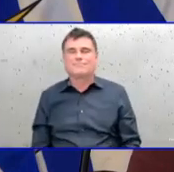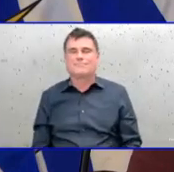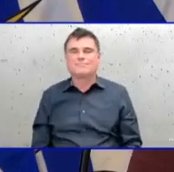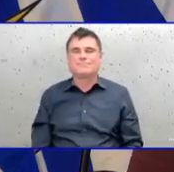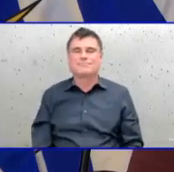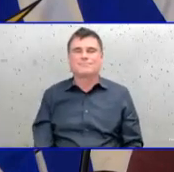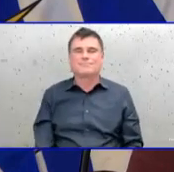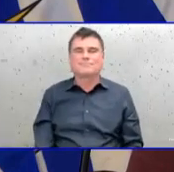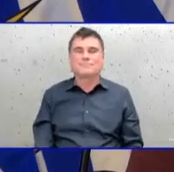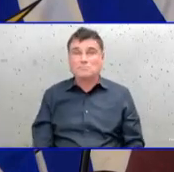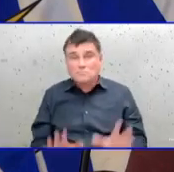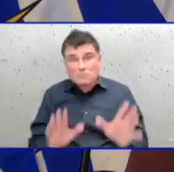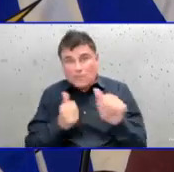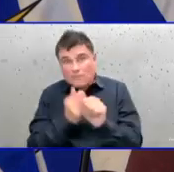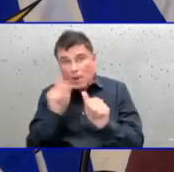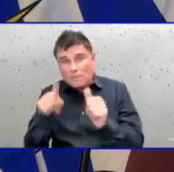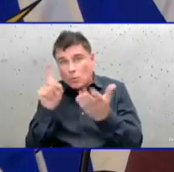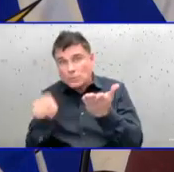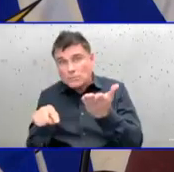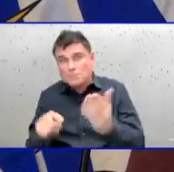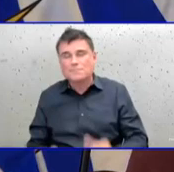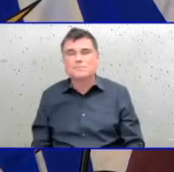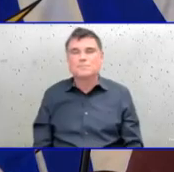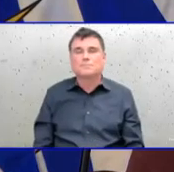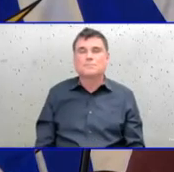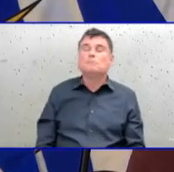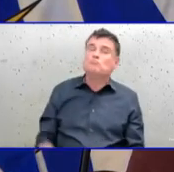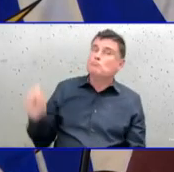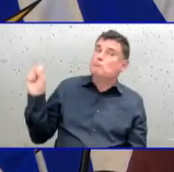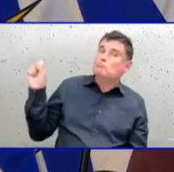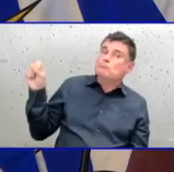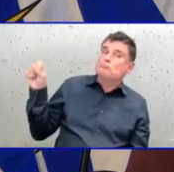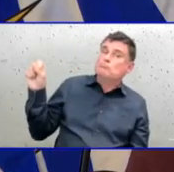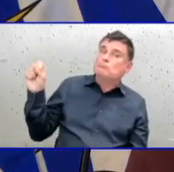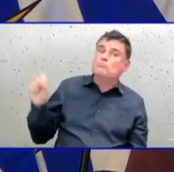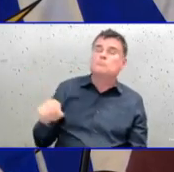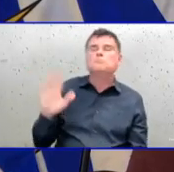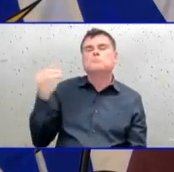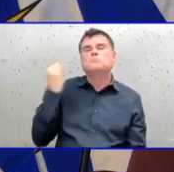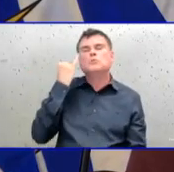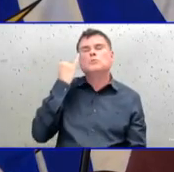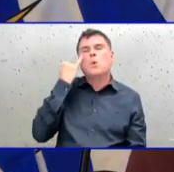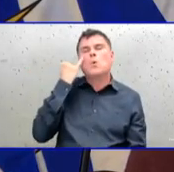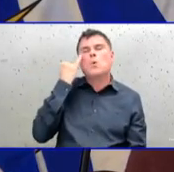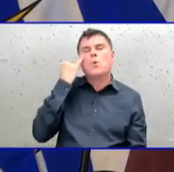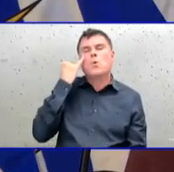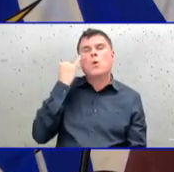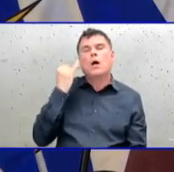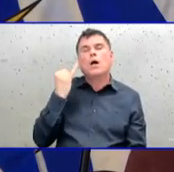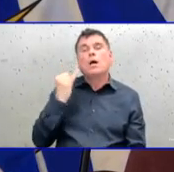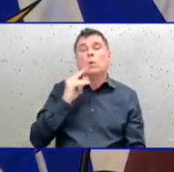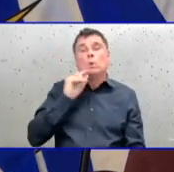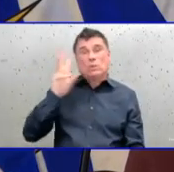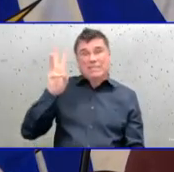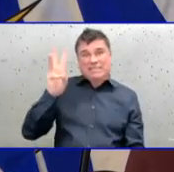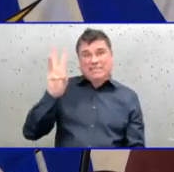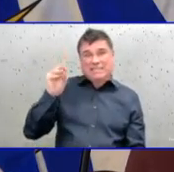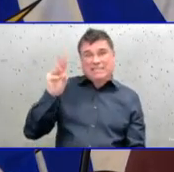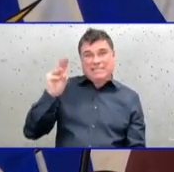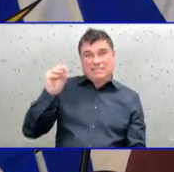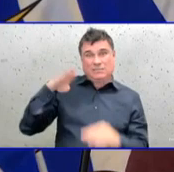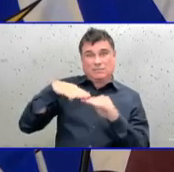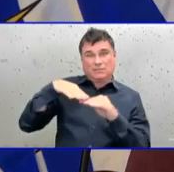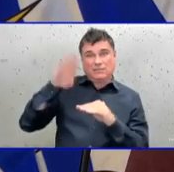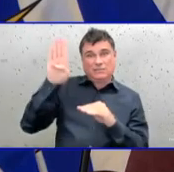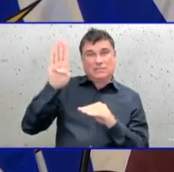now if they are immunized, especially now that we have flu season coming upon us? And with this